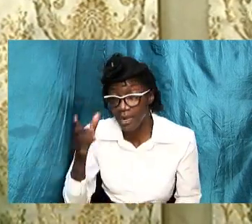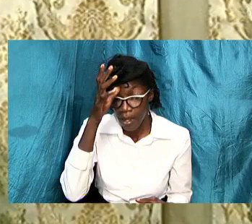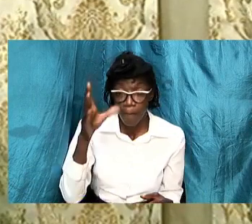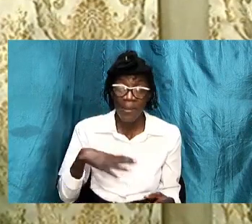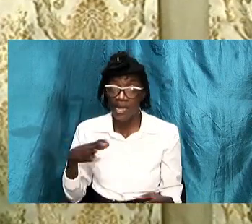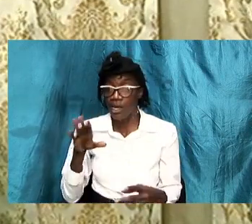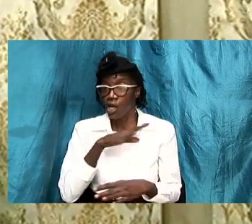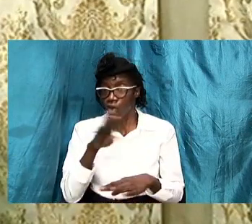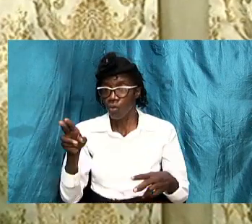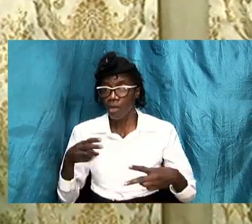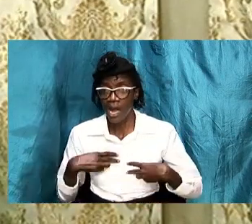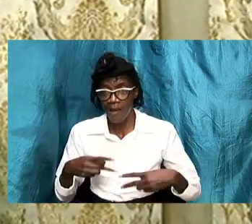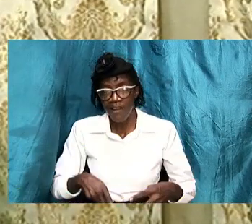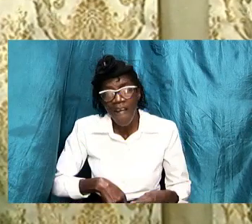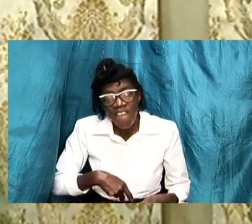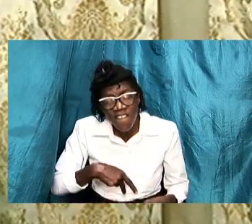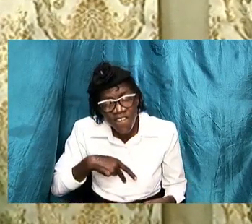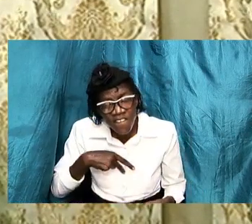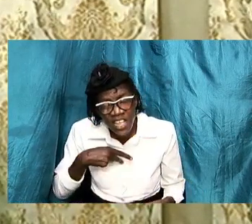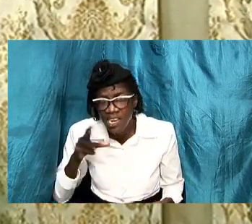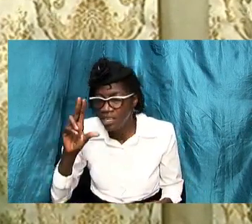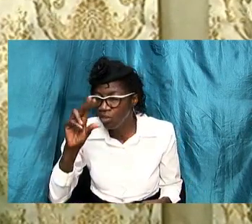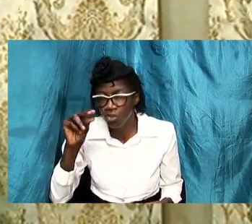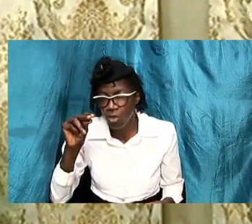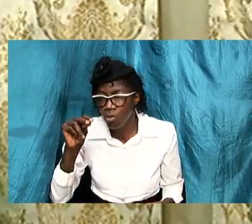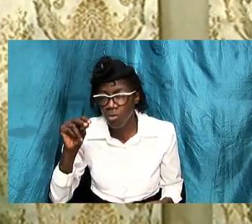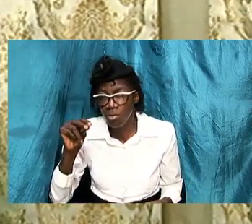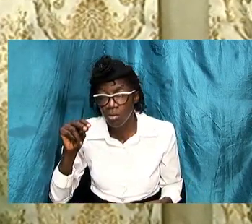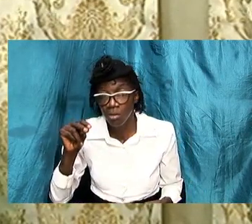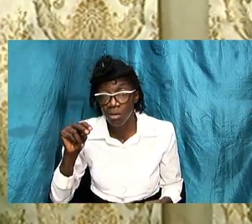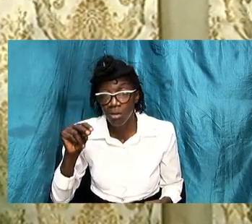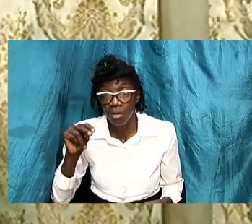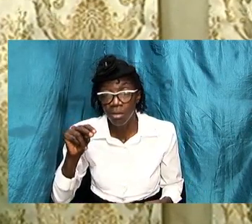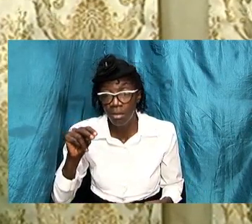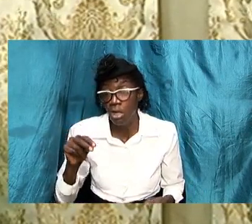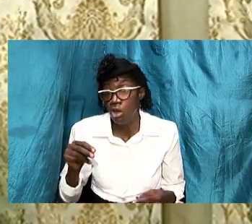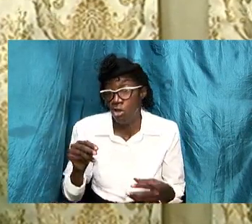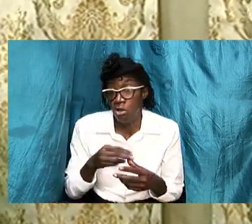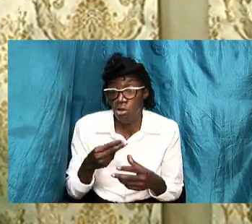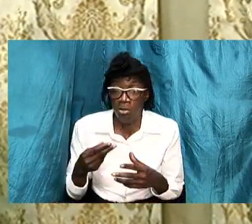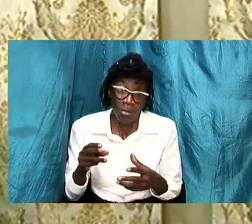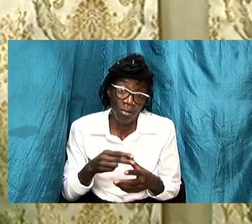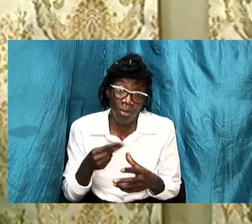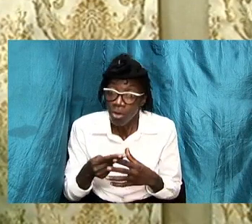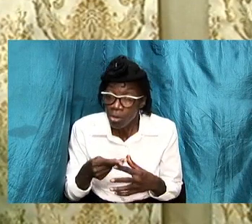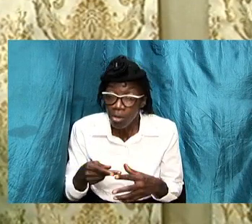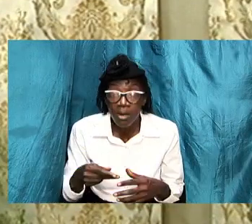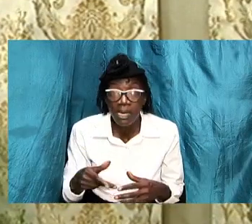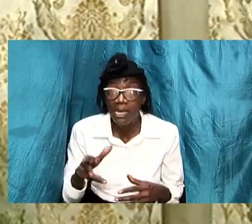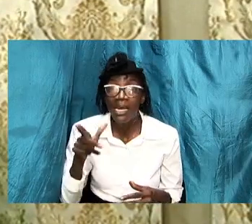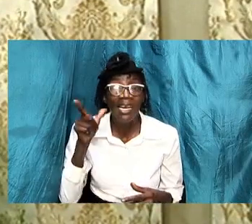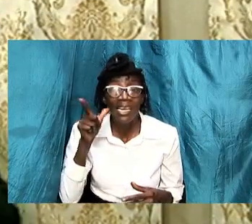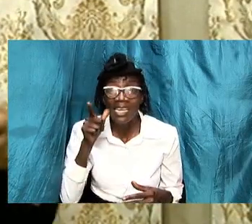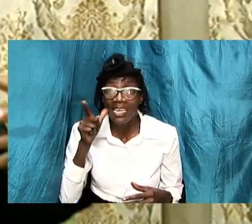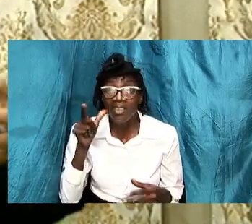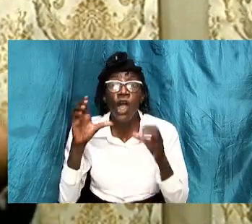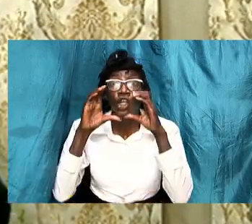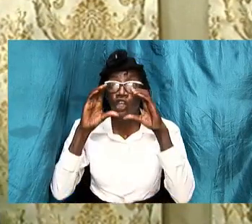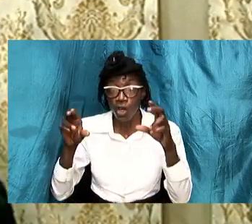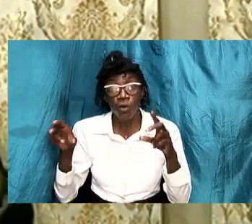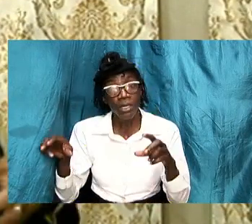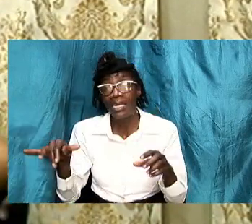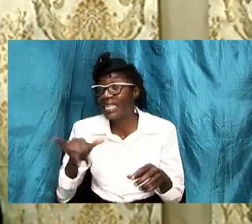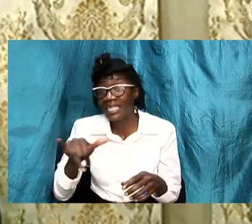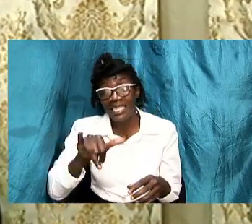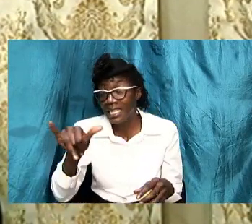neither am i suggesting that all ladies will make this shout at the same decibel but in a